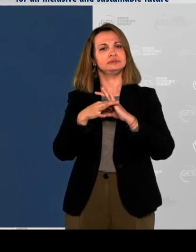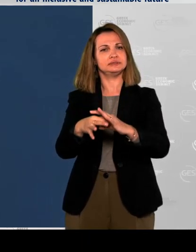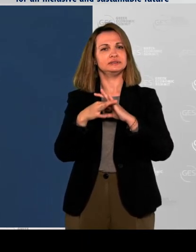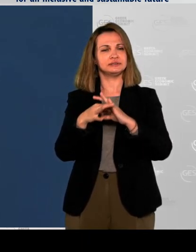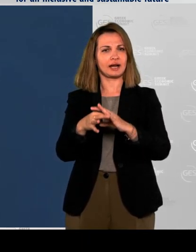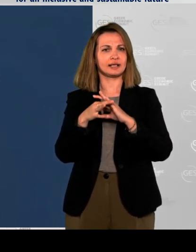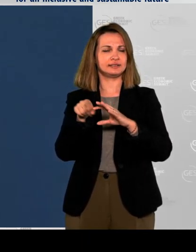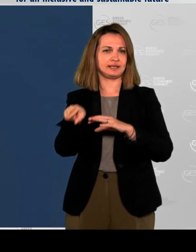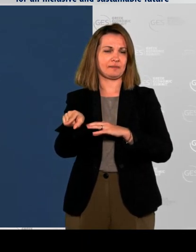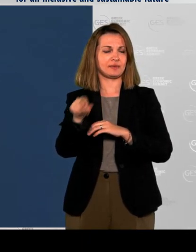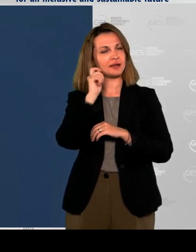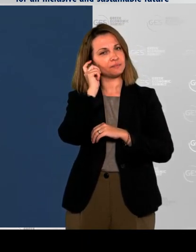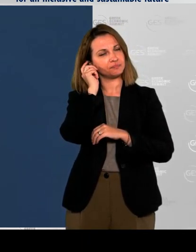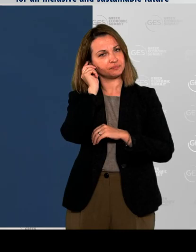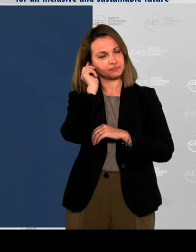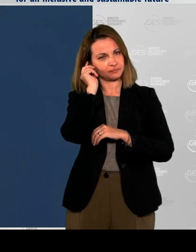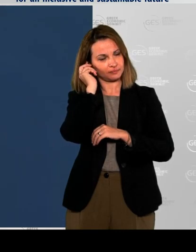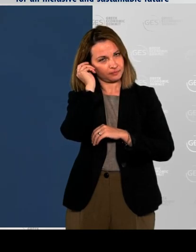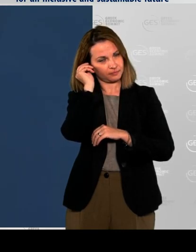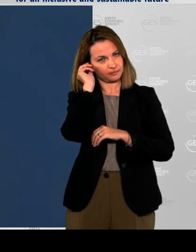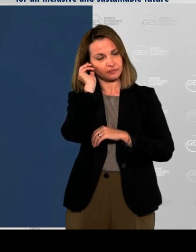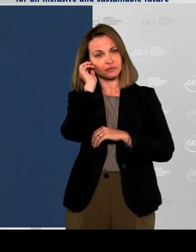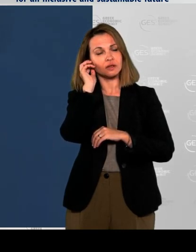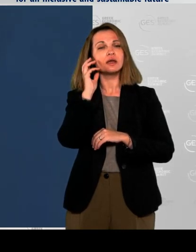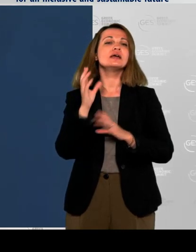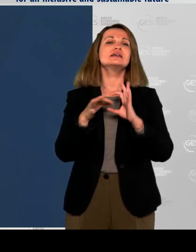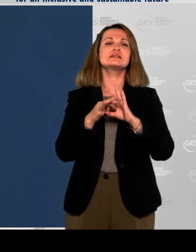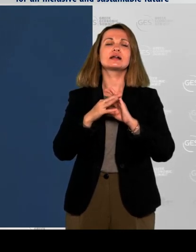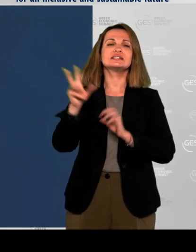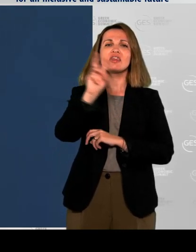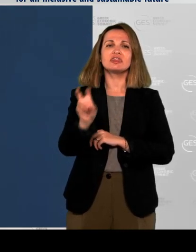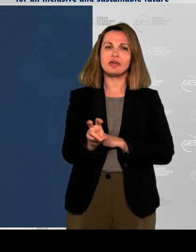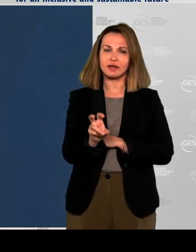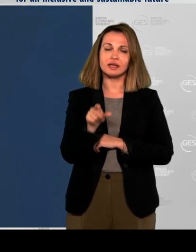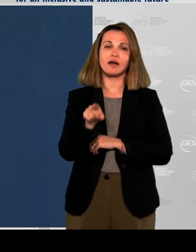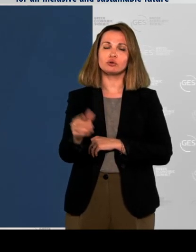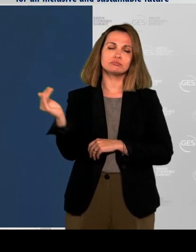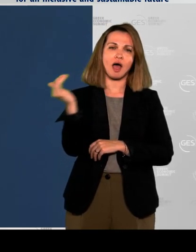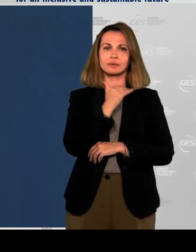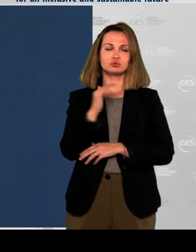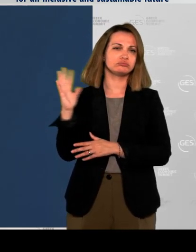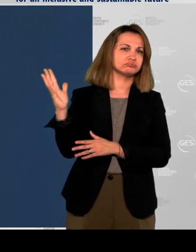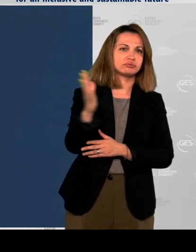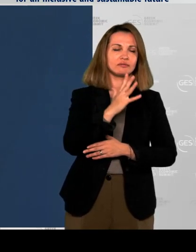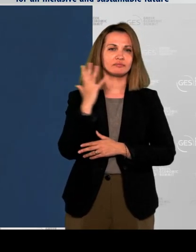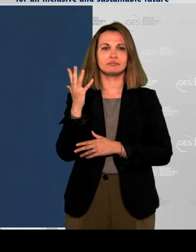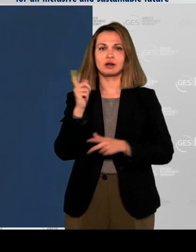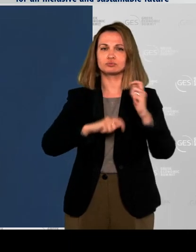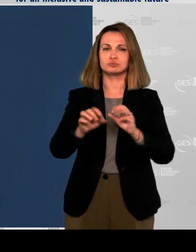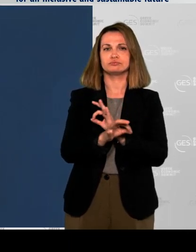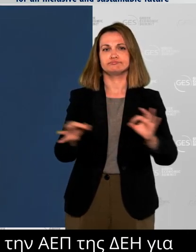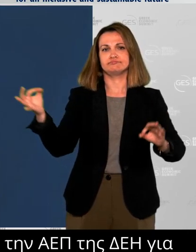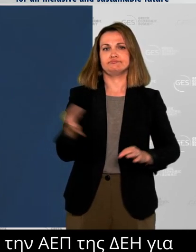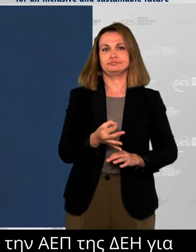online in record time. This project is also a great signal of Amoresco's ongoing commitment to Greece,